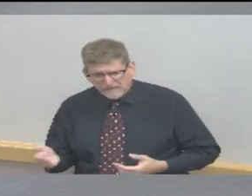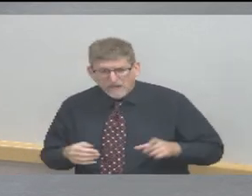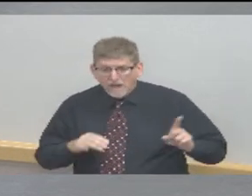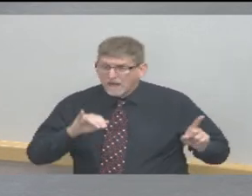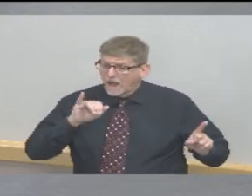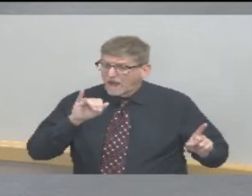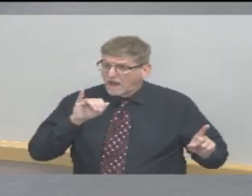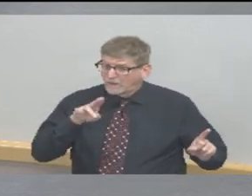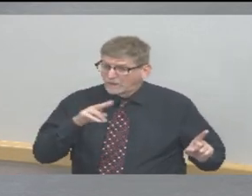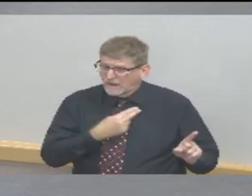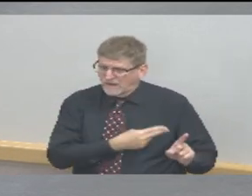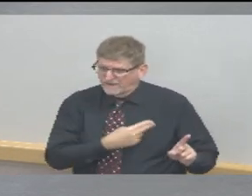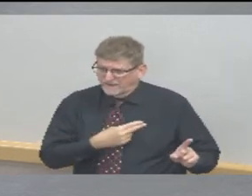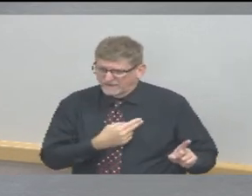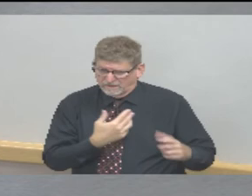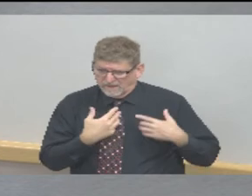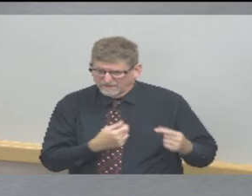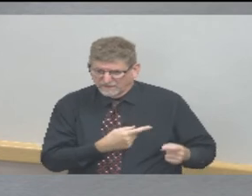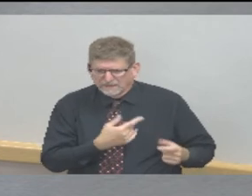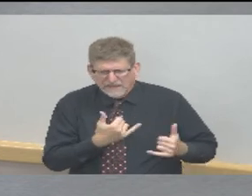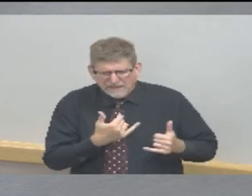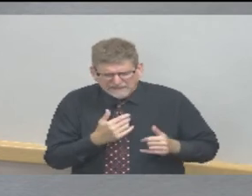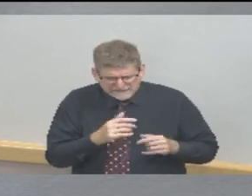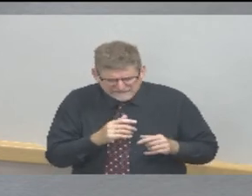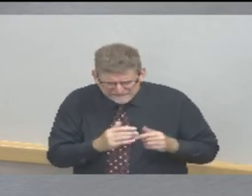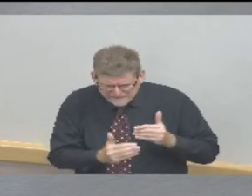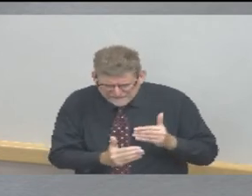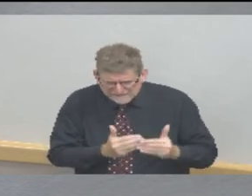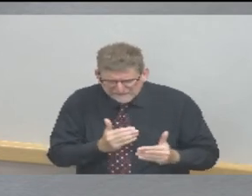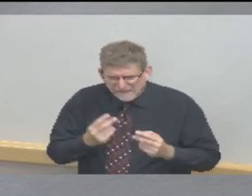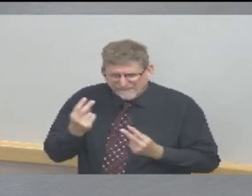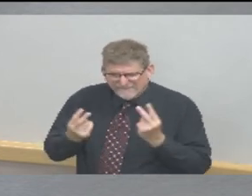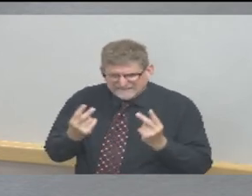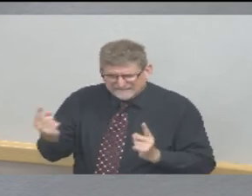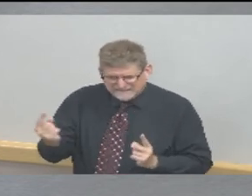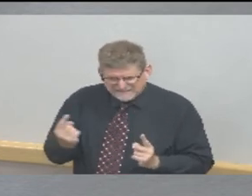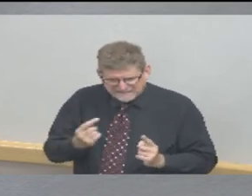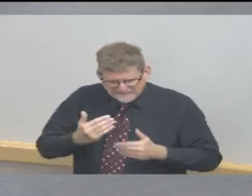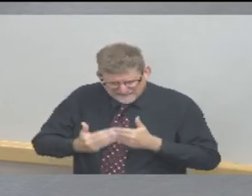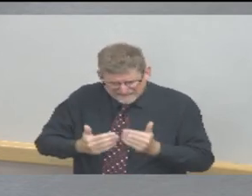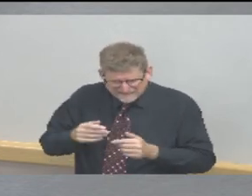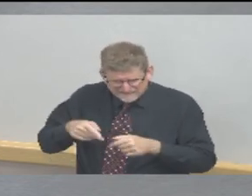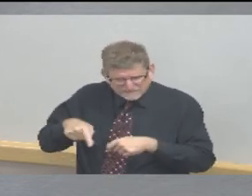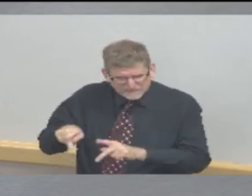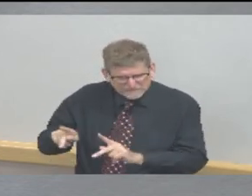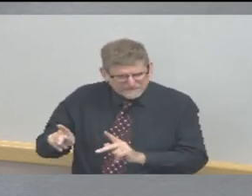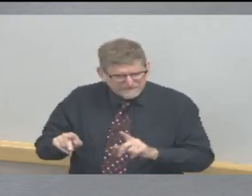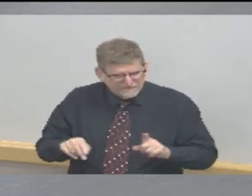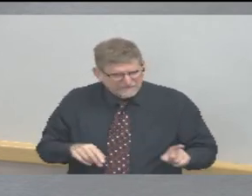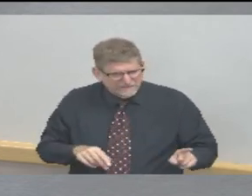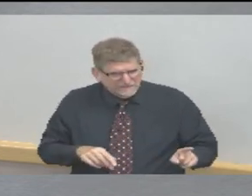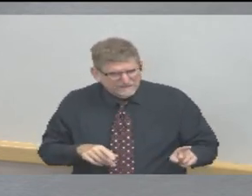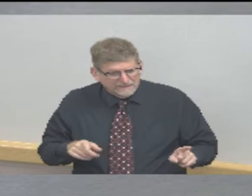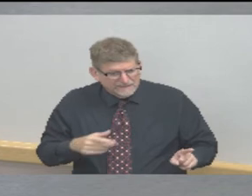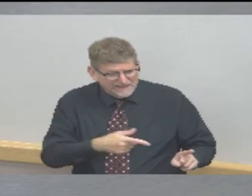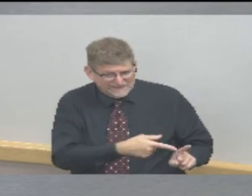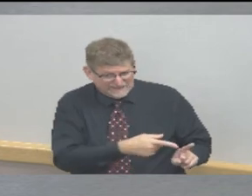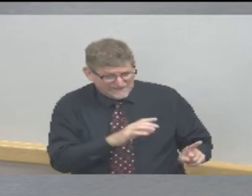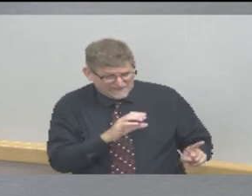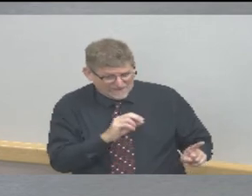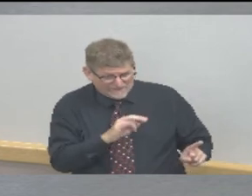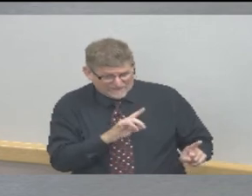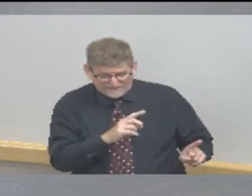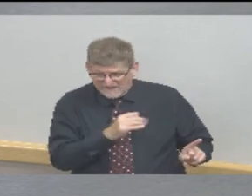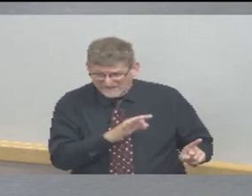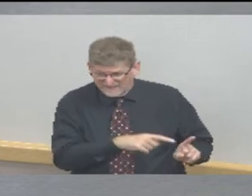process that does allow for visitation of patients with COVID-19 who are dying for